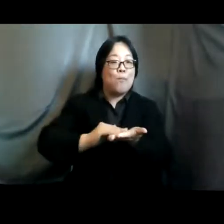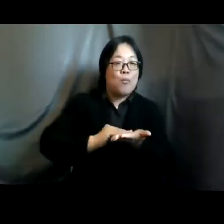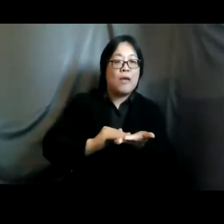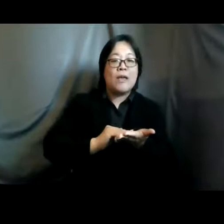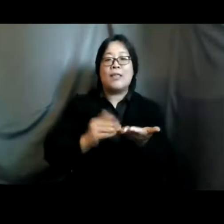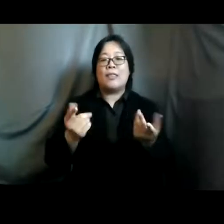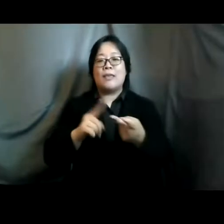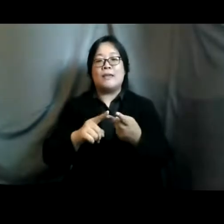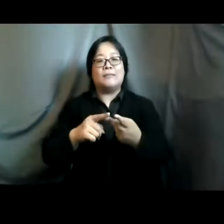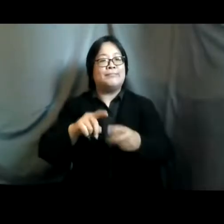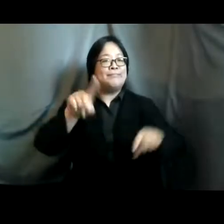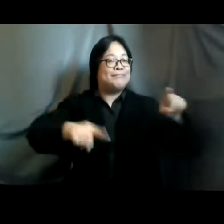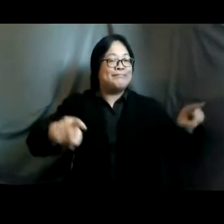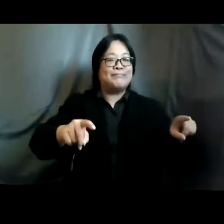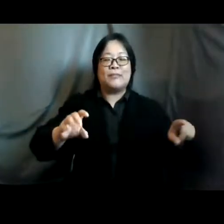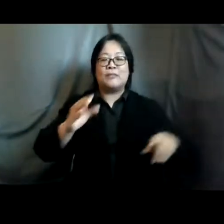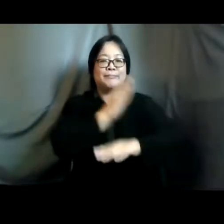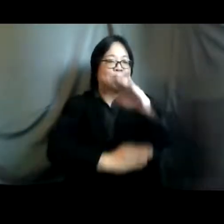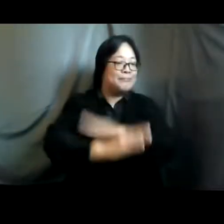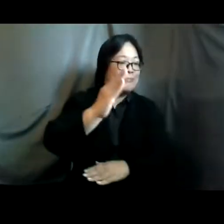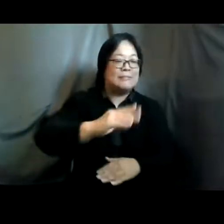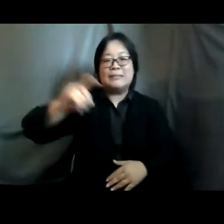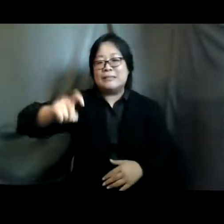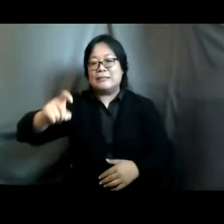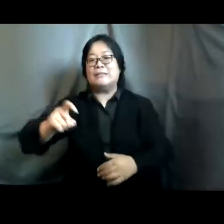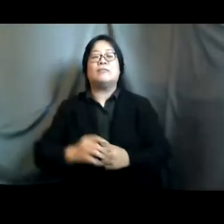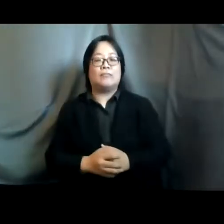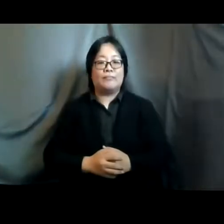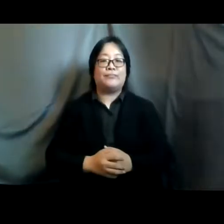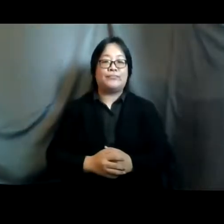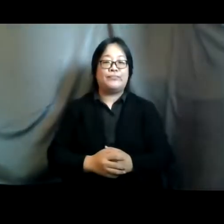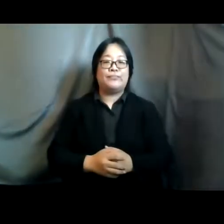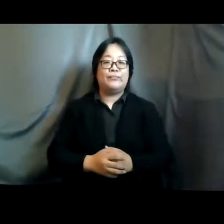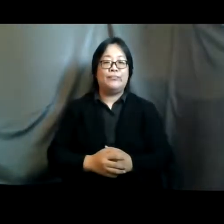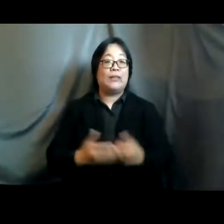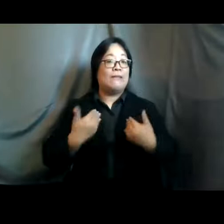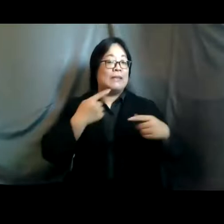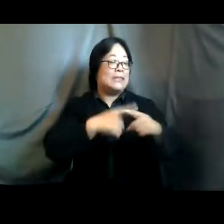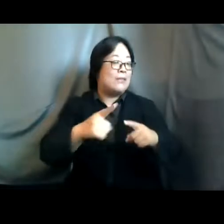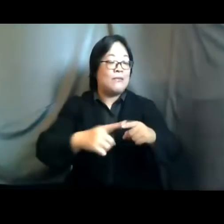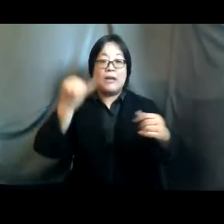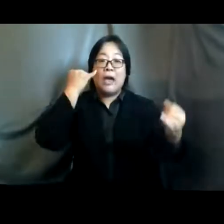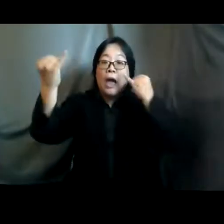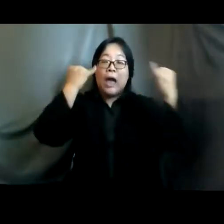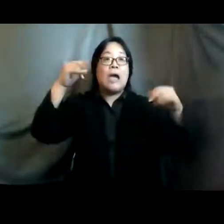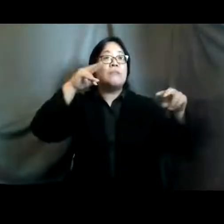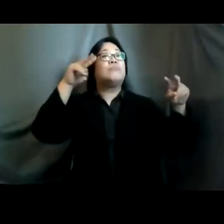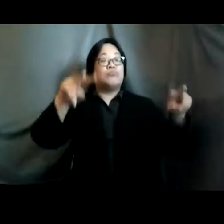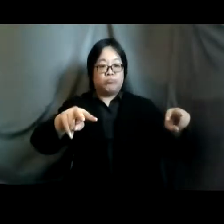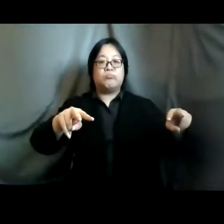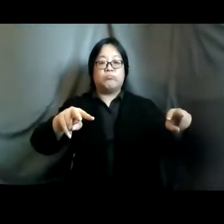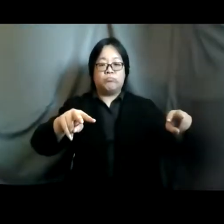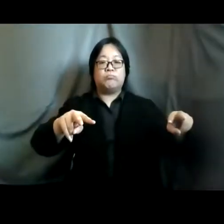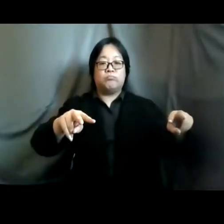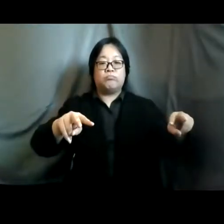people and um fourth would be um yeah collecting different ideas and perceptions of um culturally